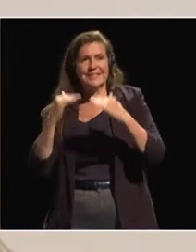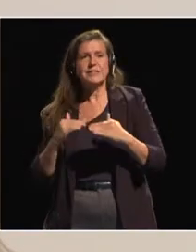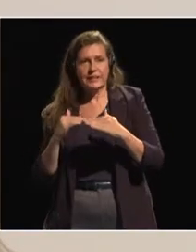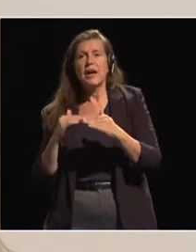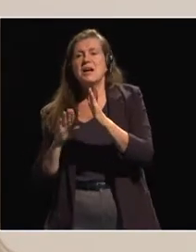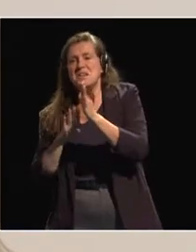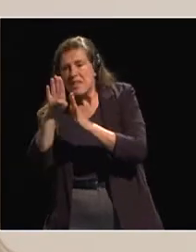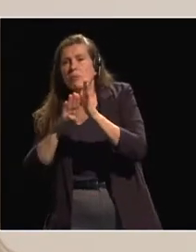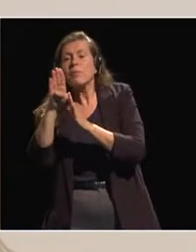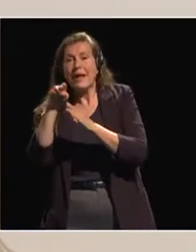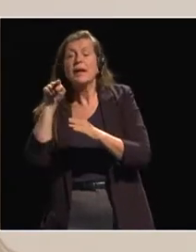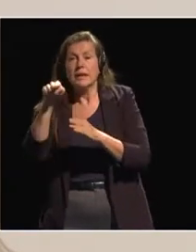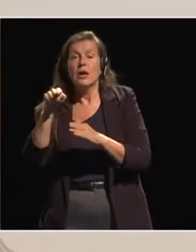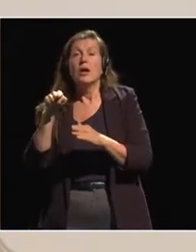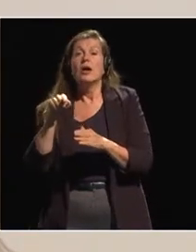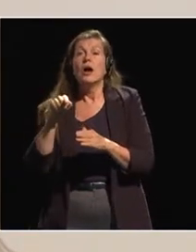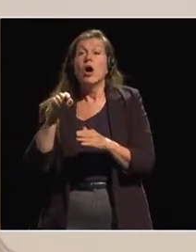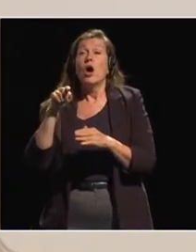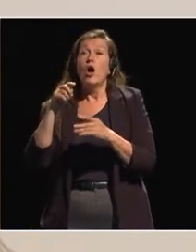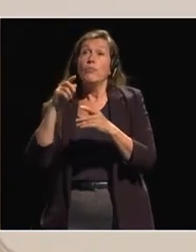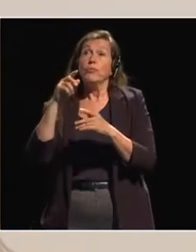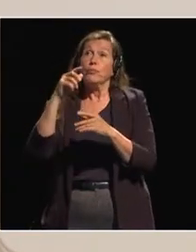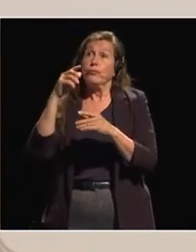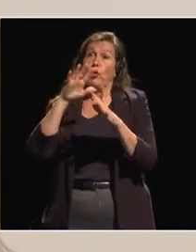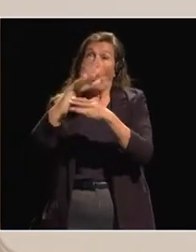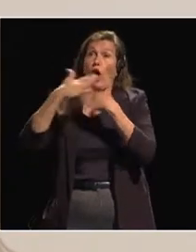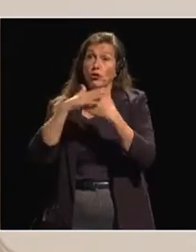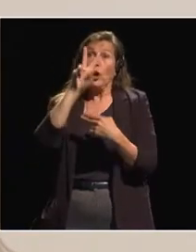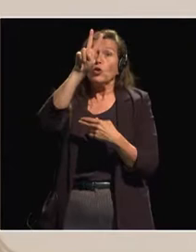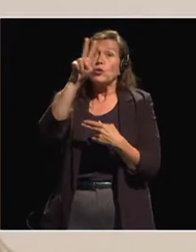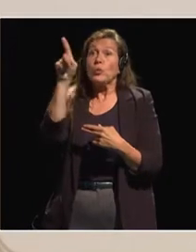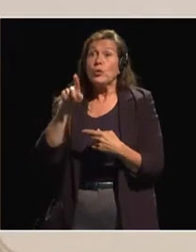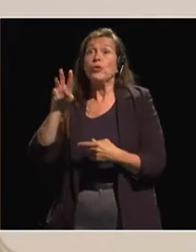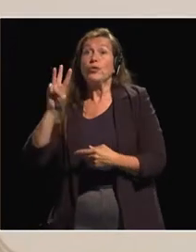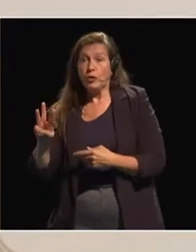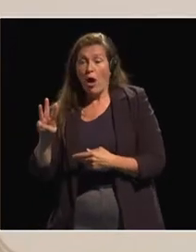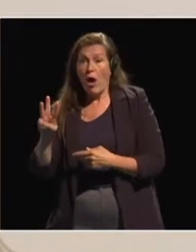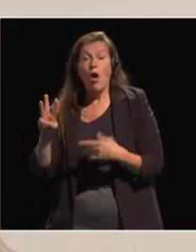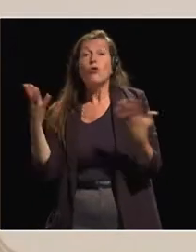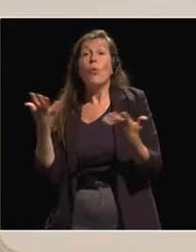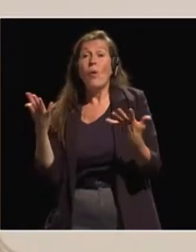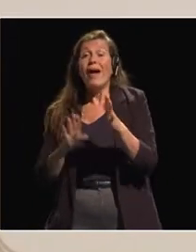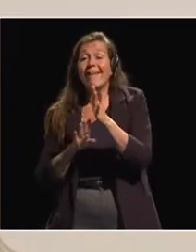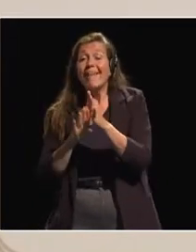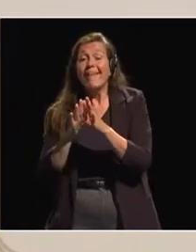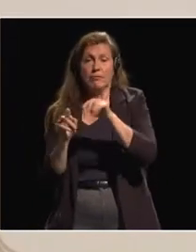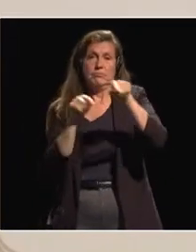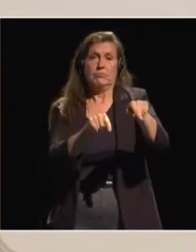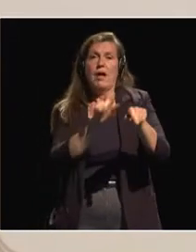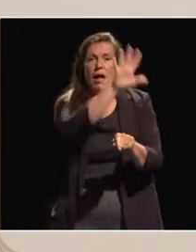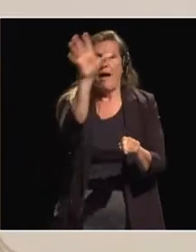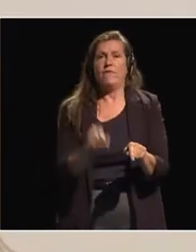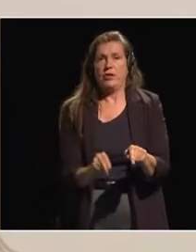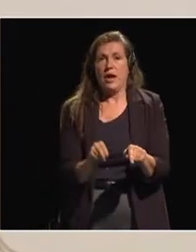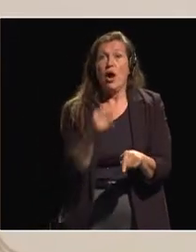them currently, two-thirds, 36 of them located in Africa. According to the